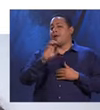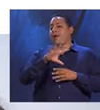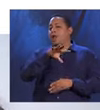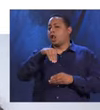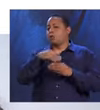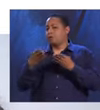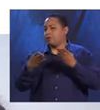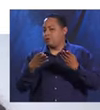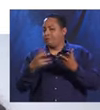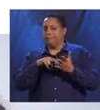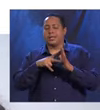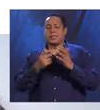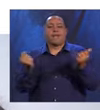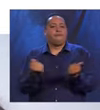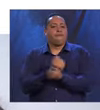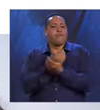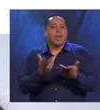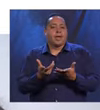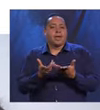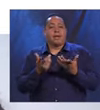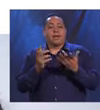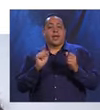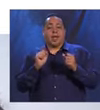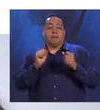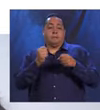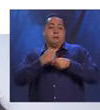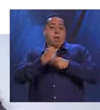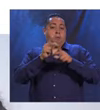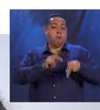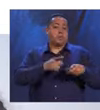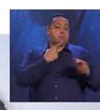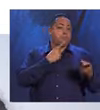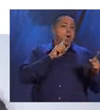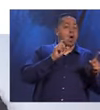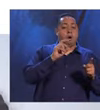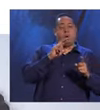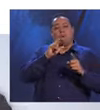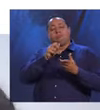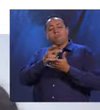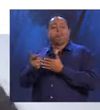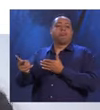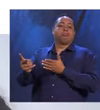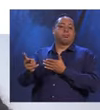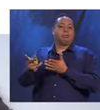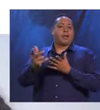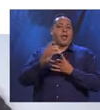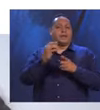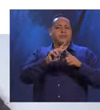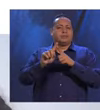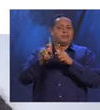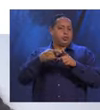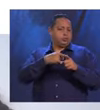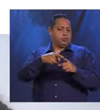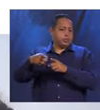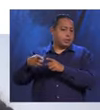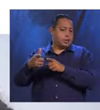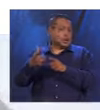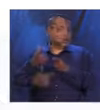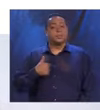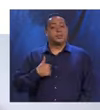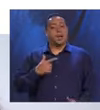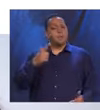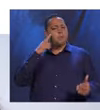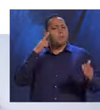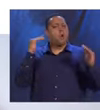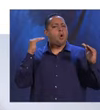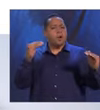and inclusive services is, it's really everything. It can make or break so much of your career.